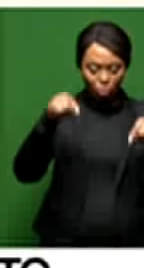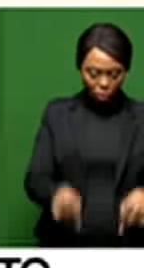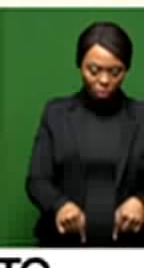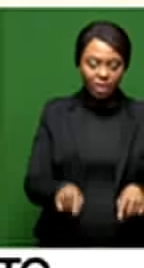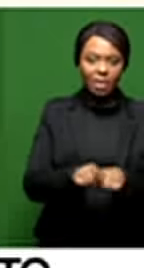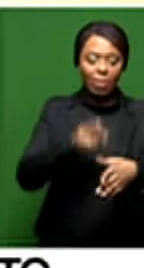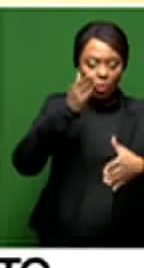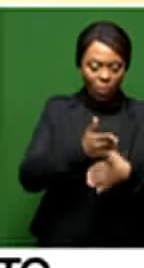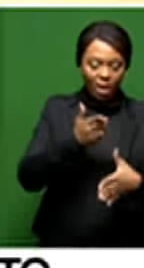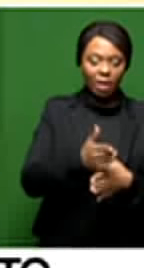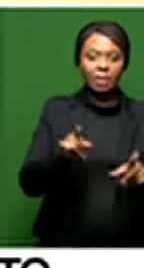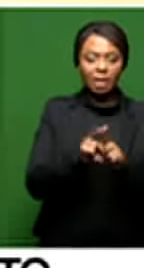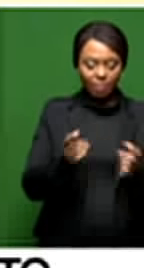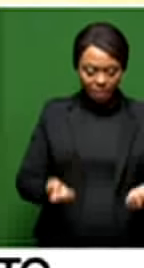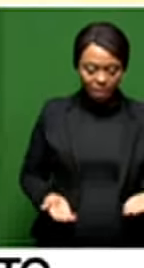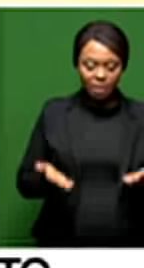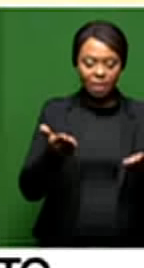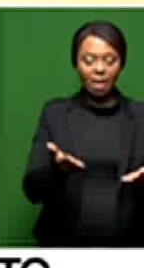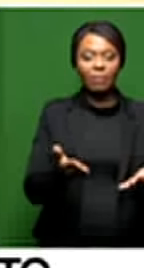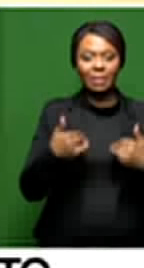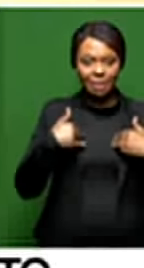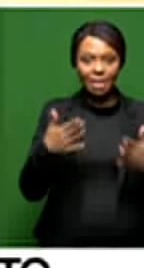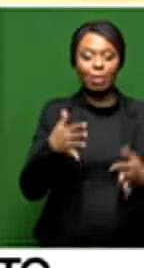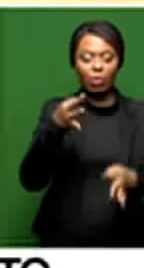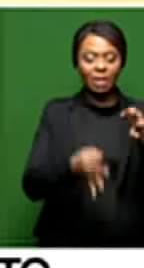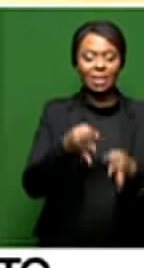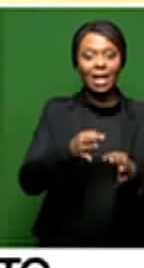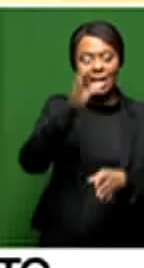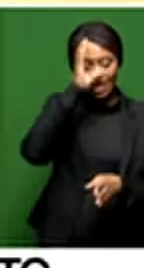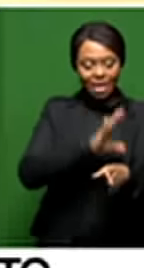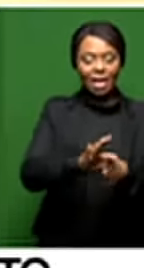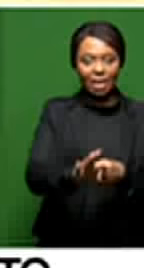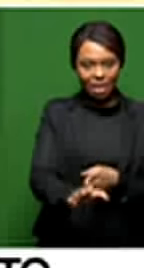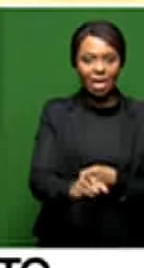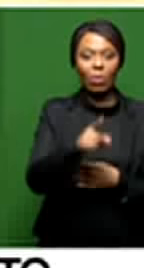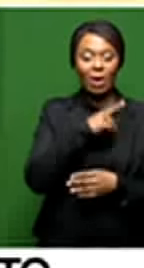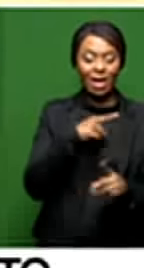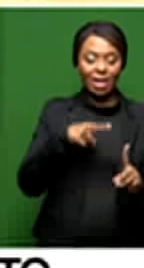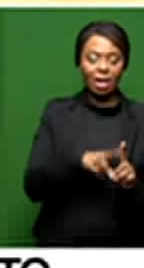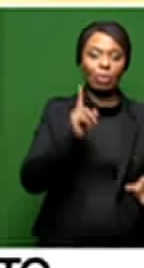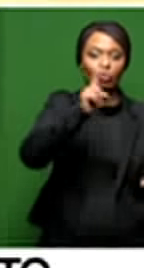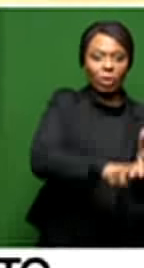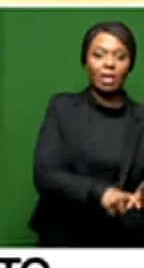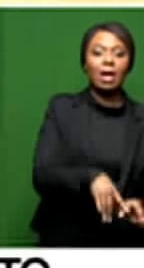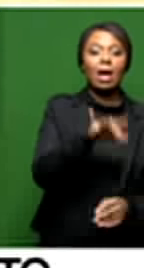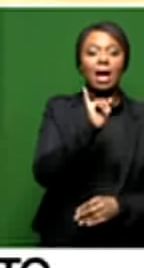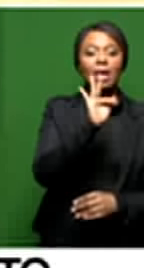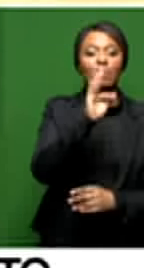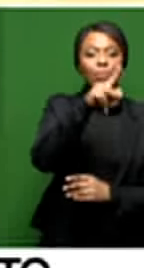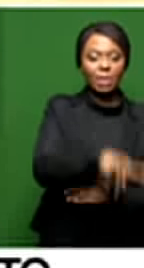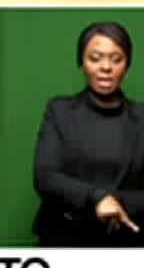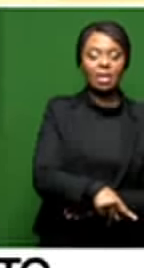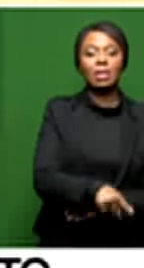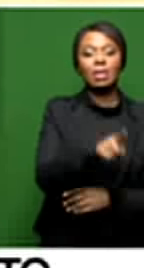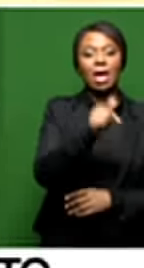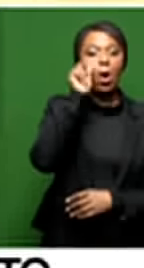worked and served, beginning her political career here. As you know, she joined the IFP, Ngata, at the